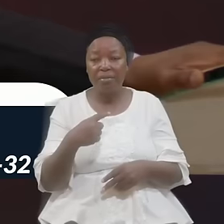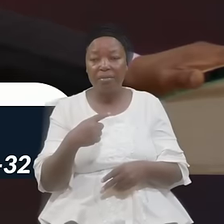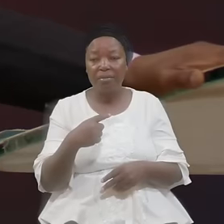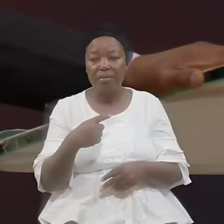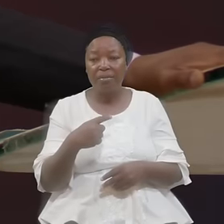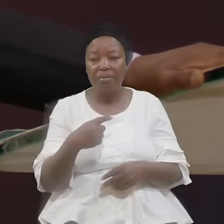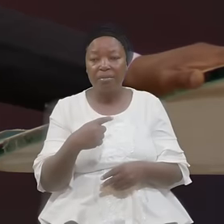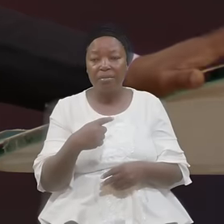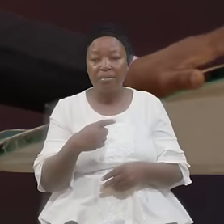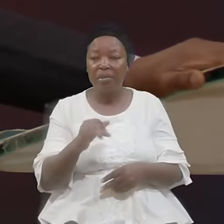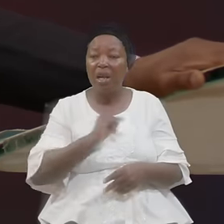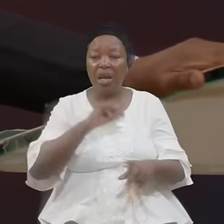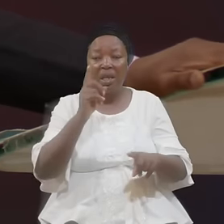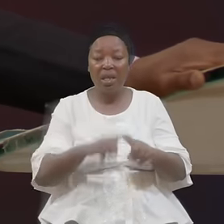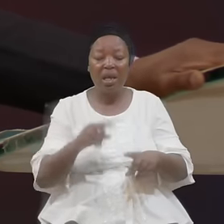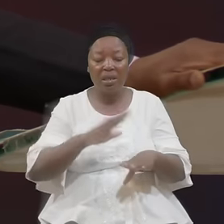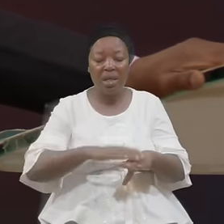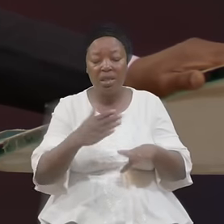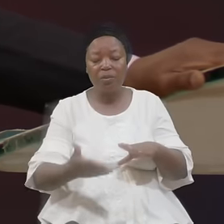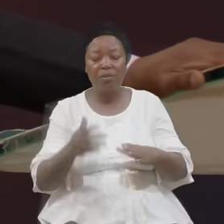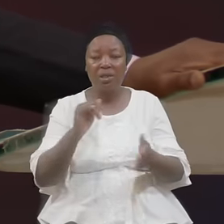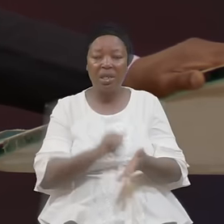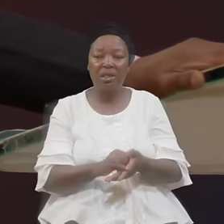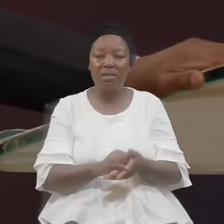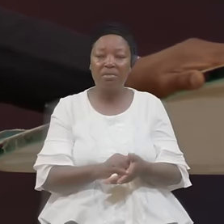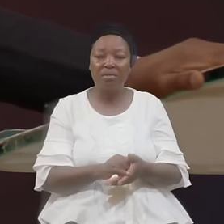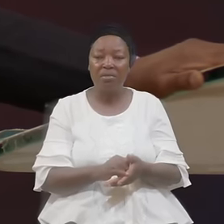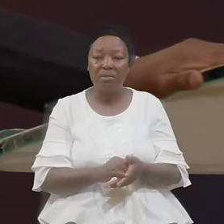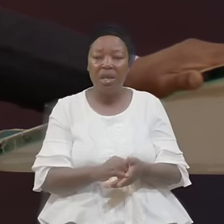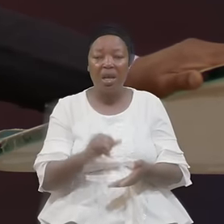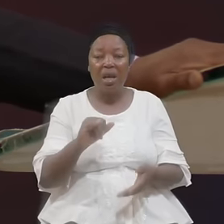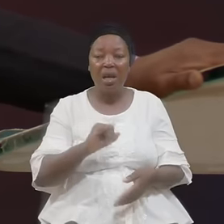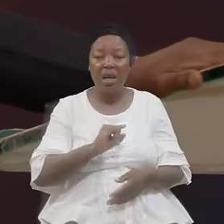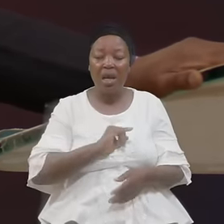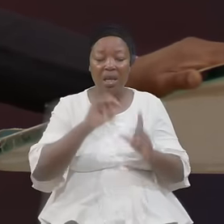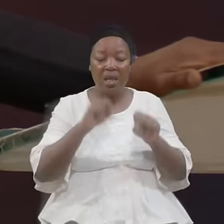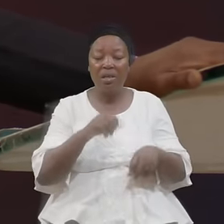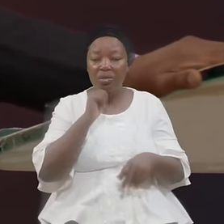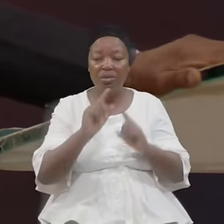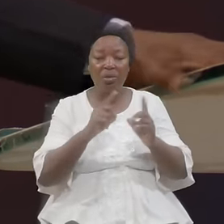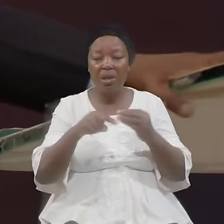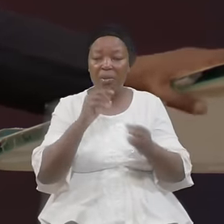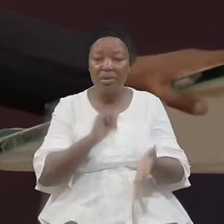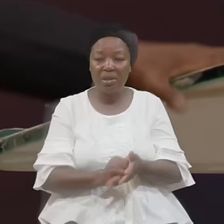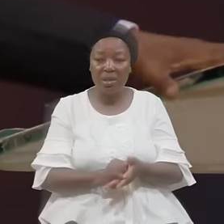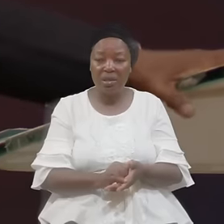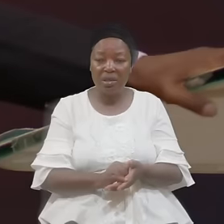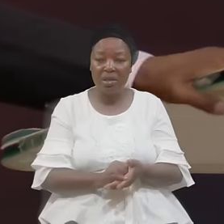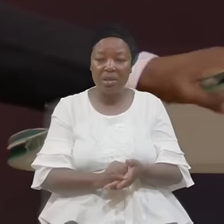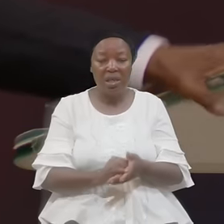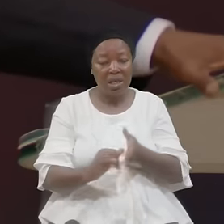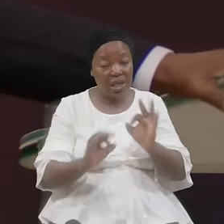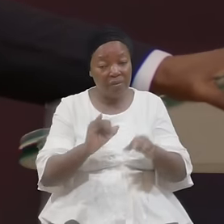I Can't Expose That I Can't Talk About That If If I